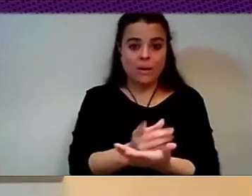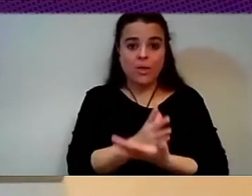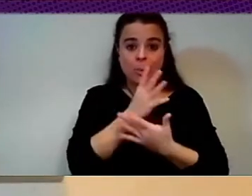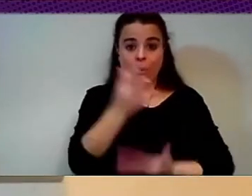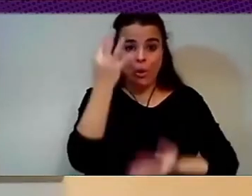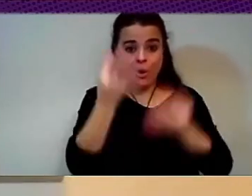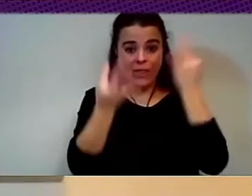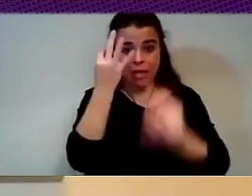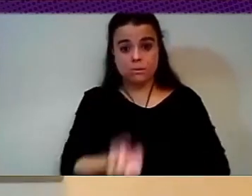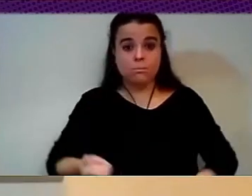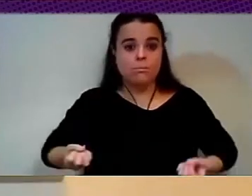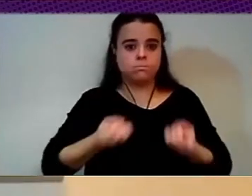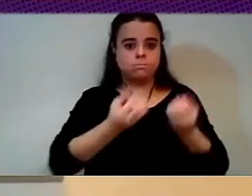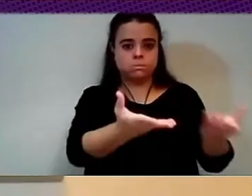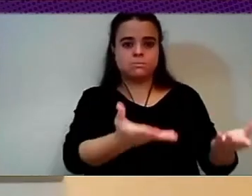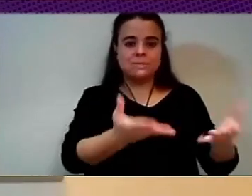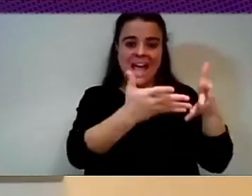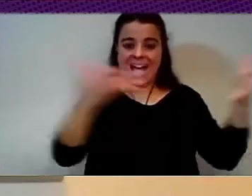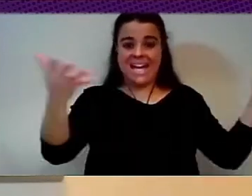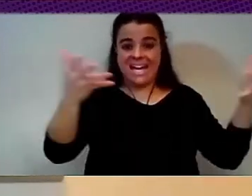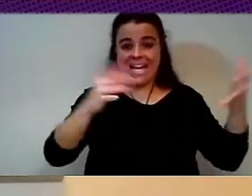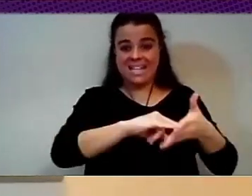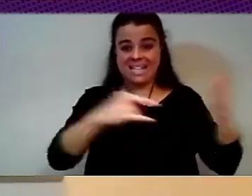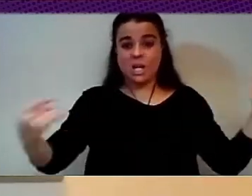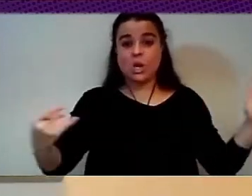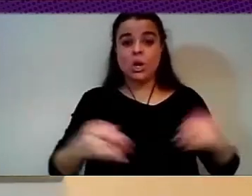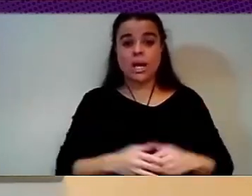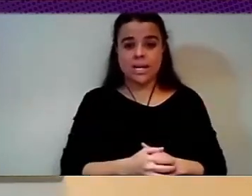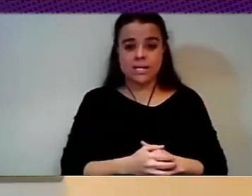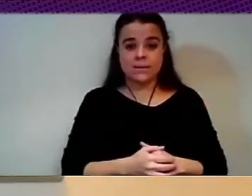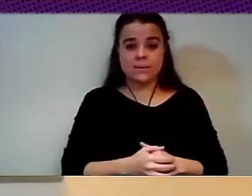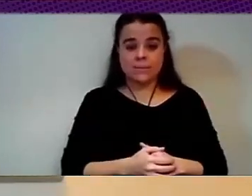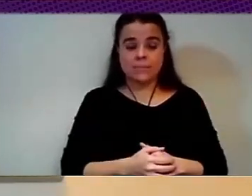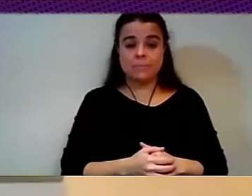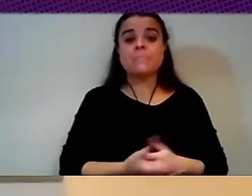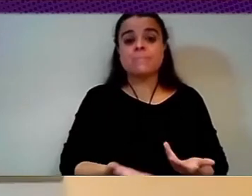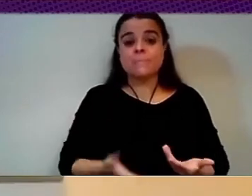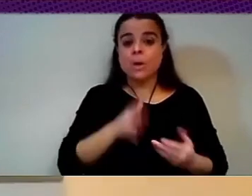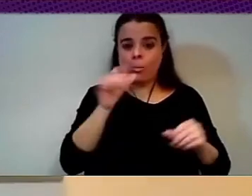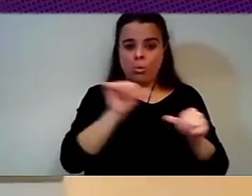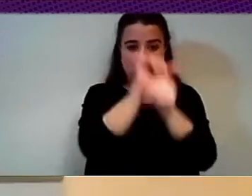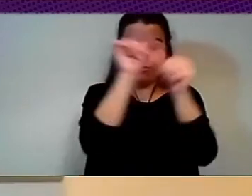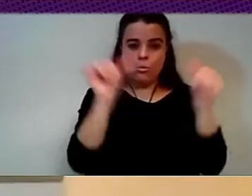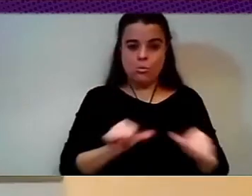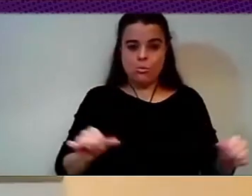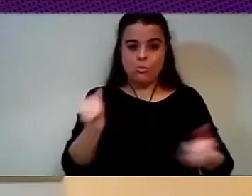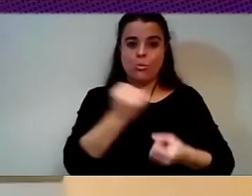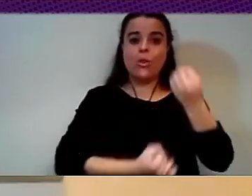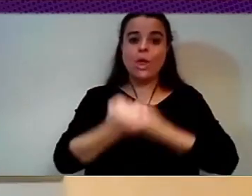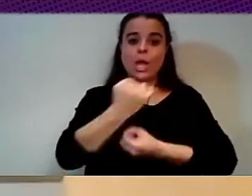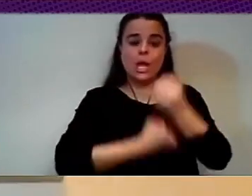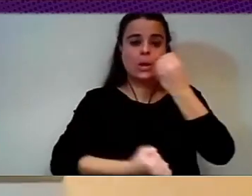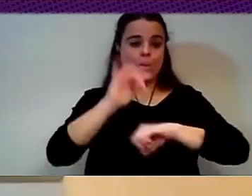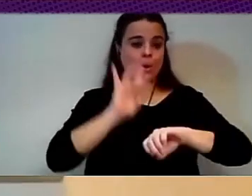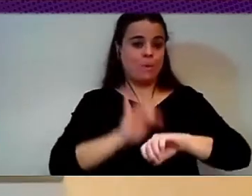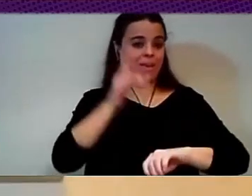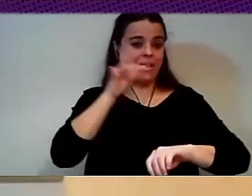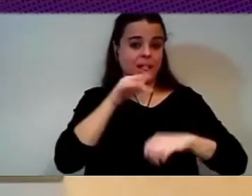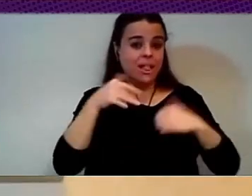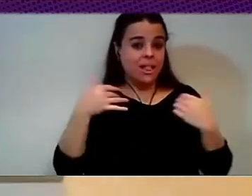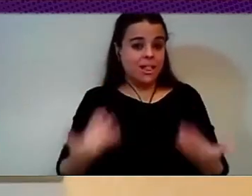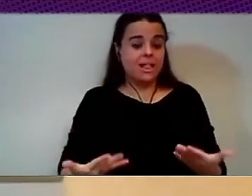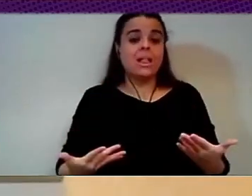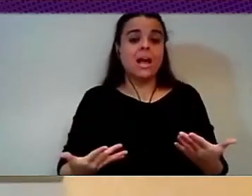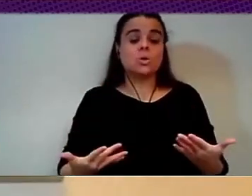know, the business model of the digital economy today is based on the manipulation and the monetization of